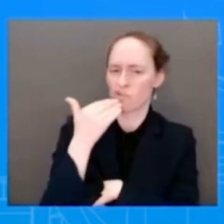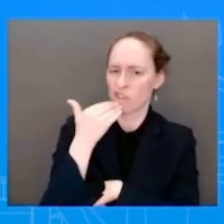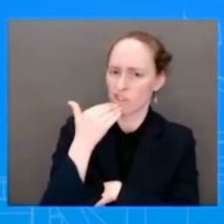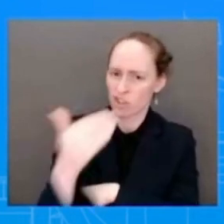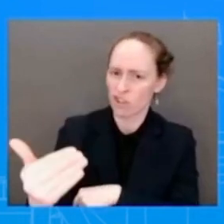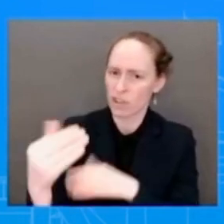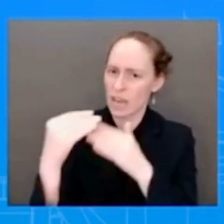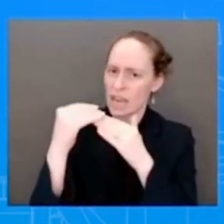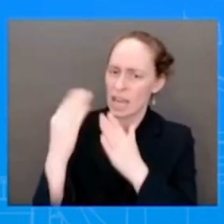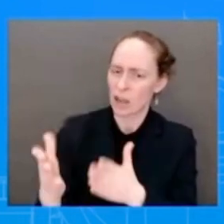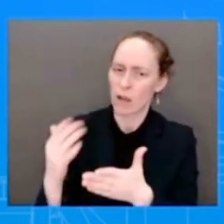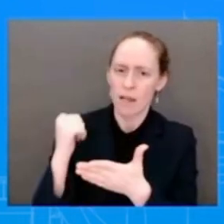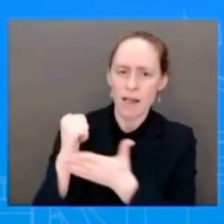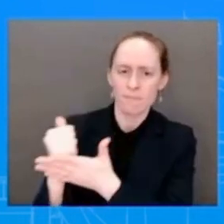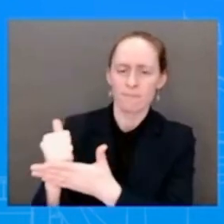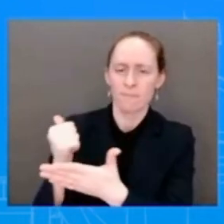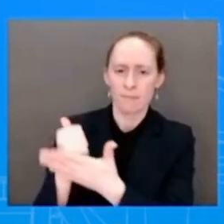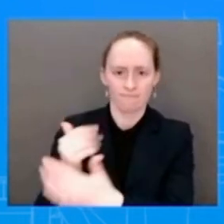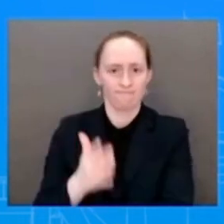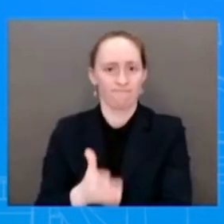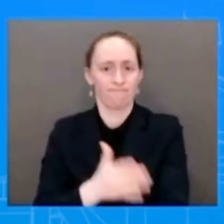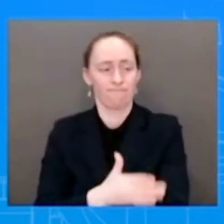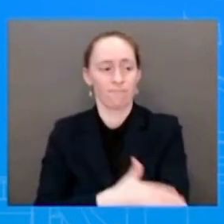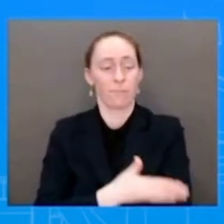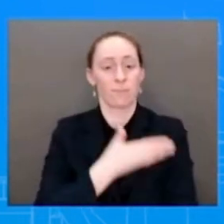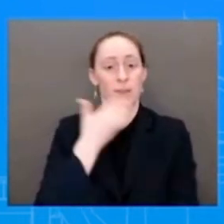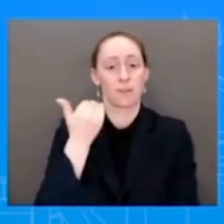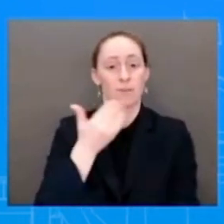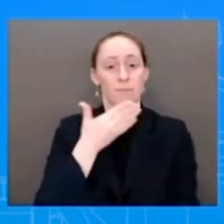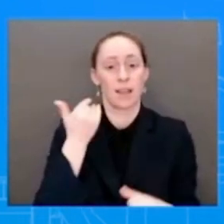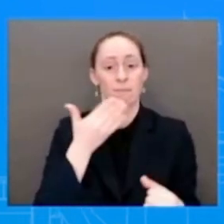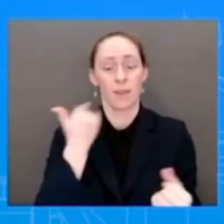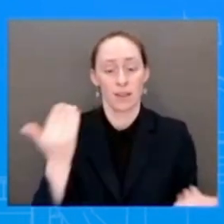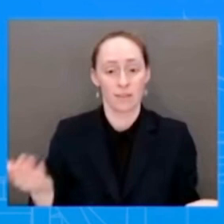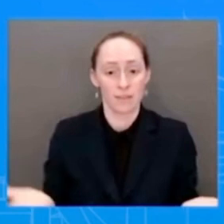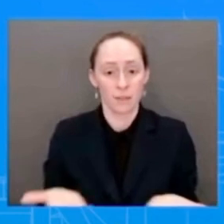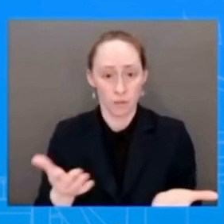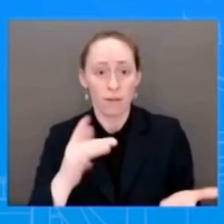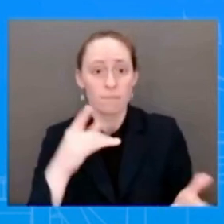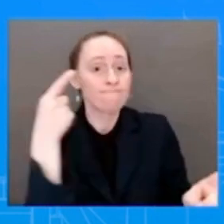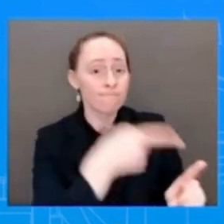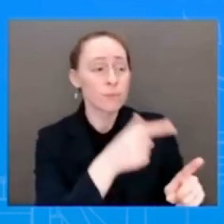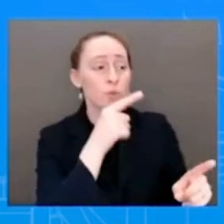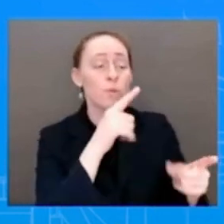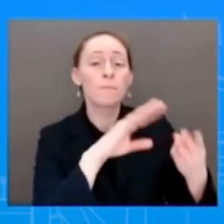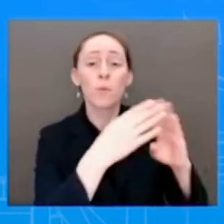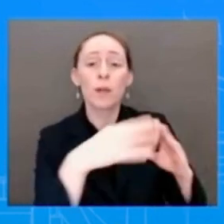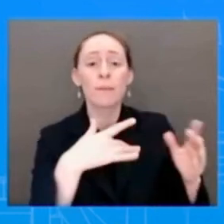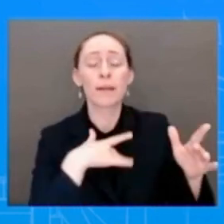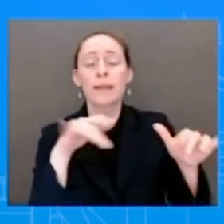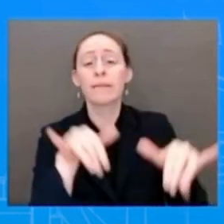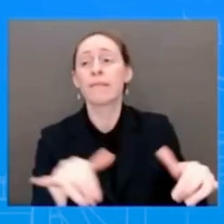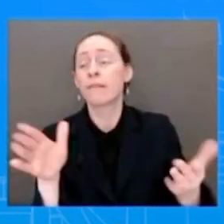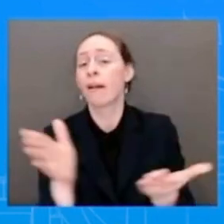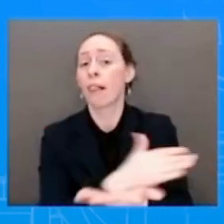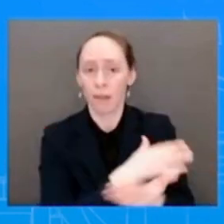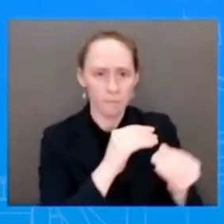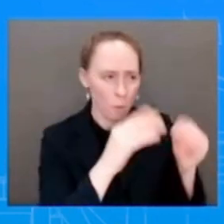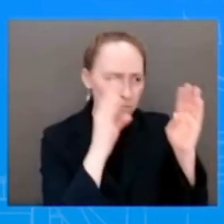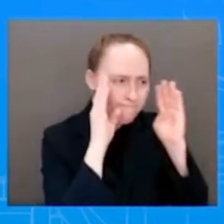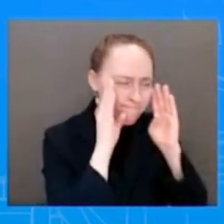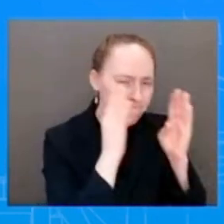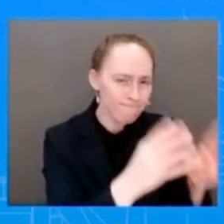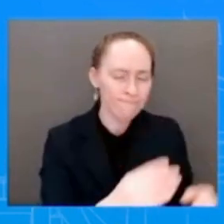behind. Part of Brian's success has been the incredible team that he built at NEC. His strong team is the most